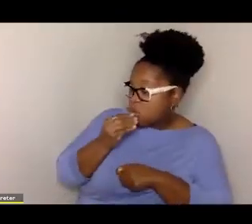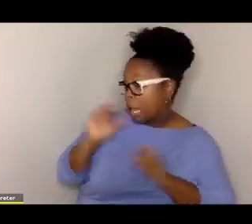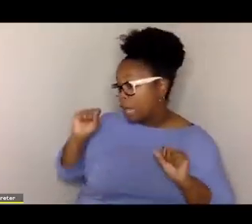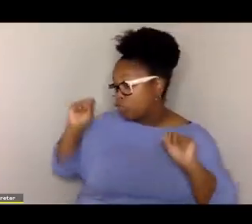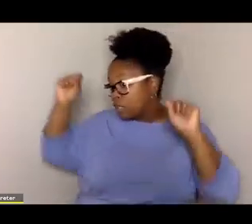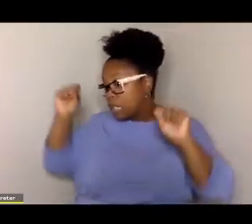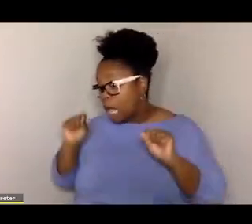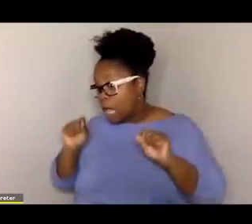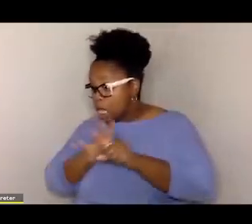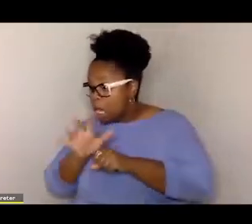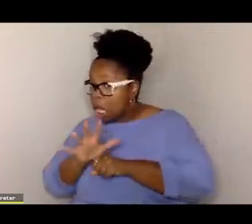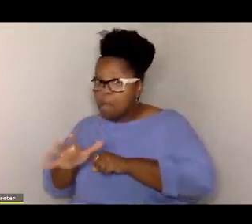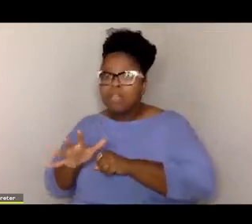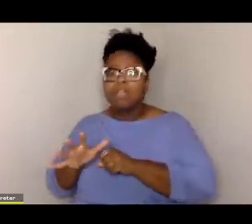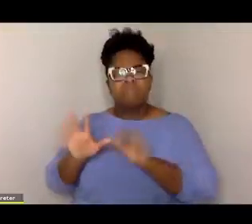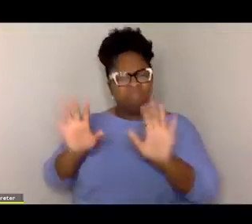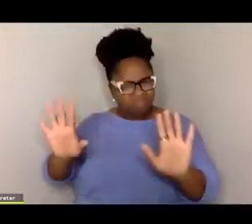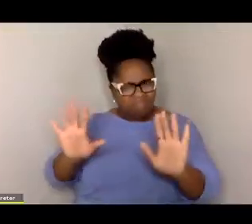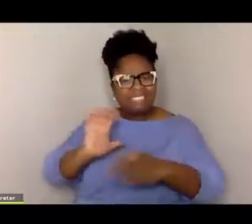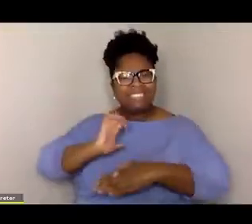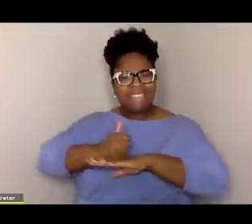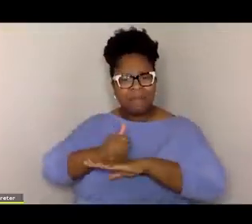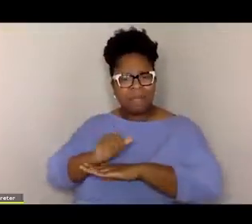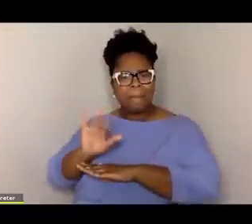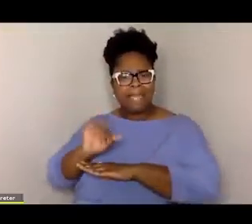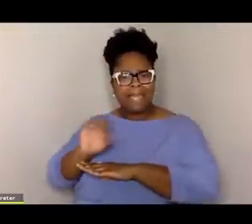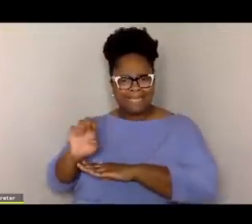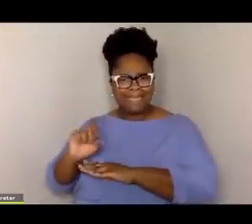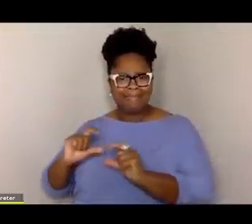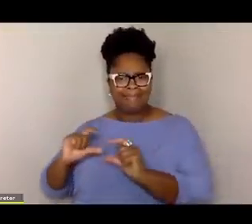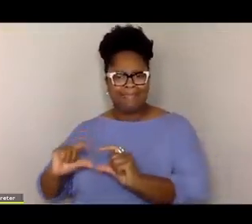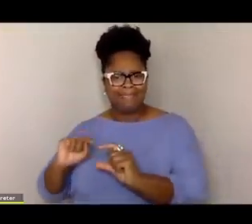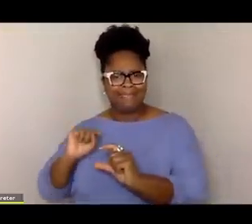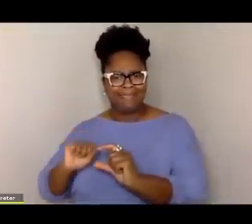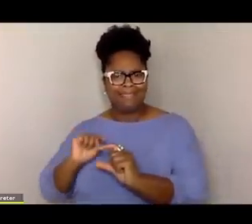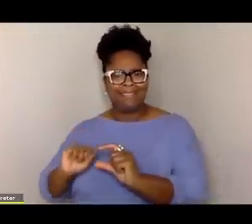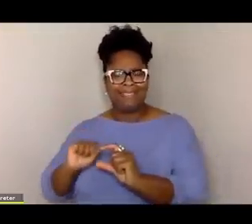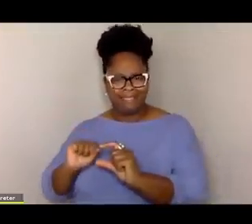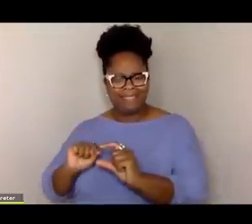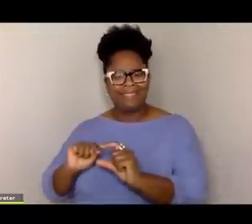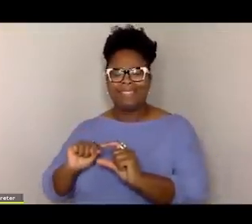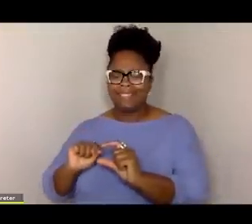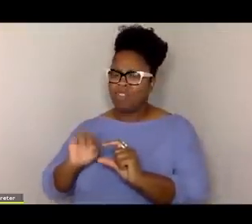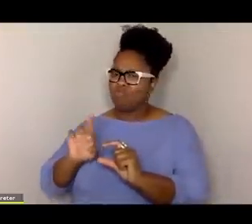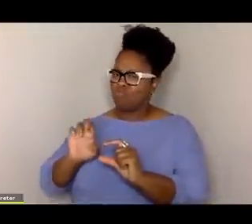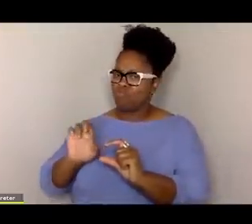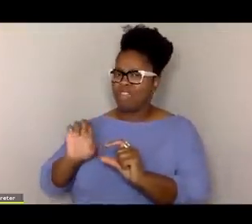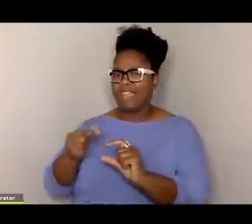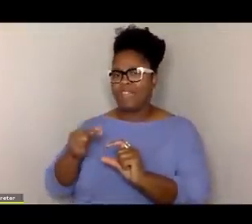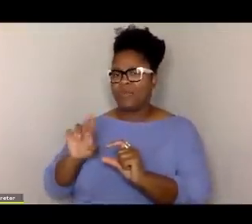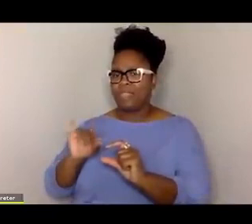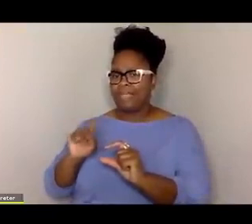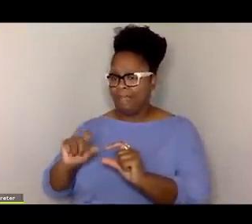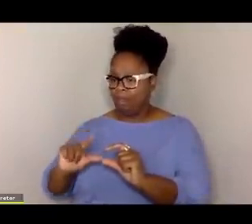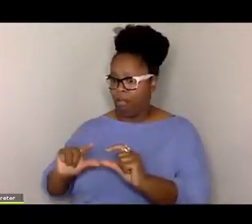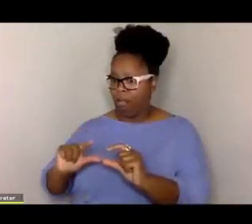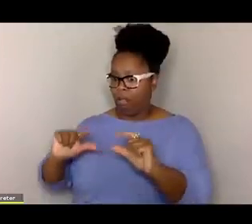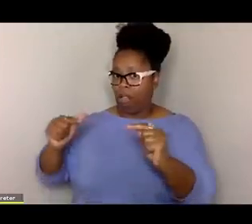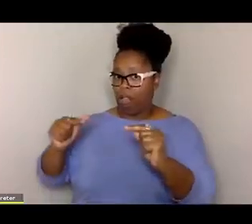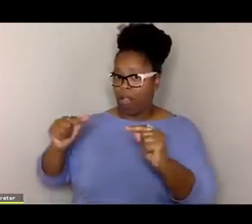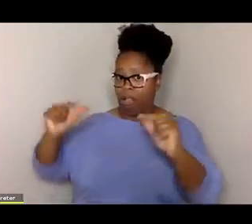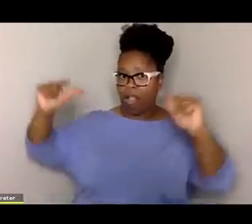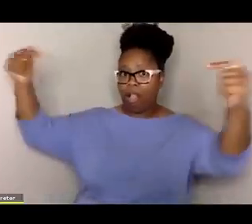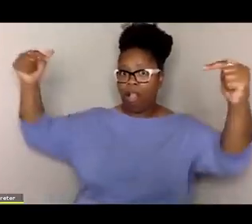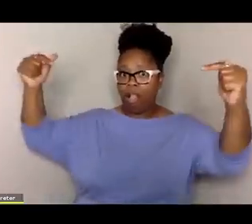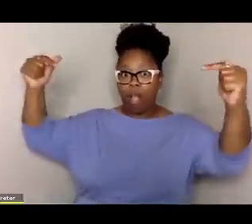Are you getting enough exercise? Let's get our base put in place. Then once the cortex is open, learning can